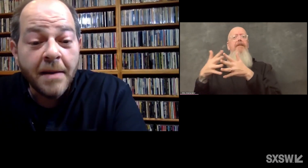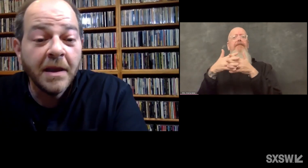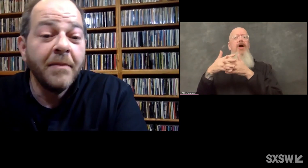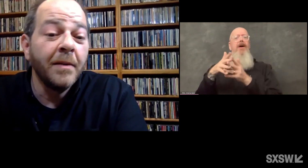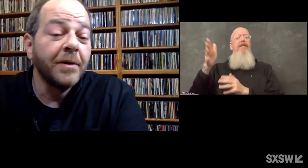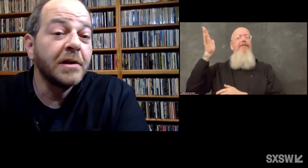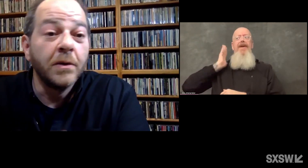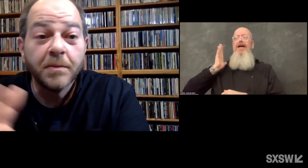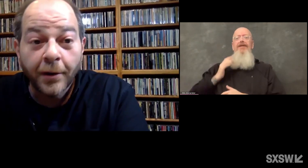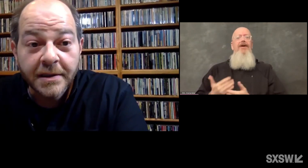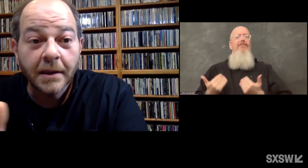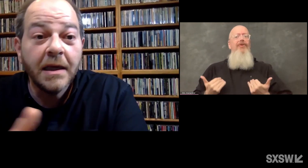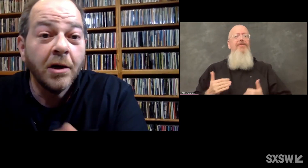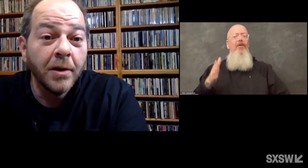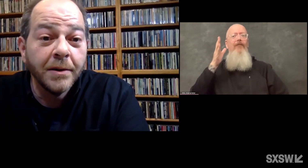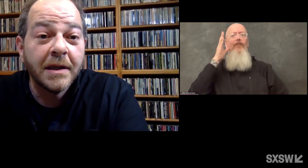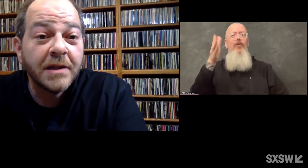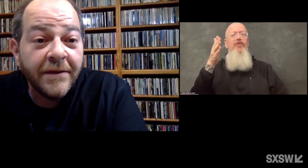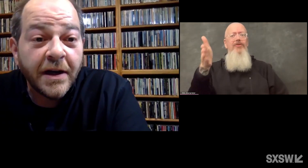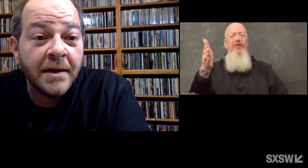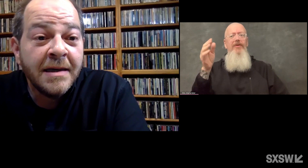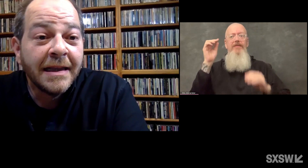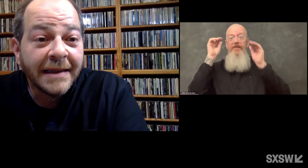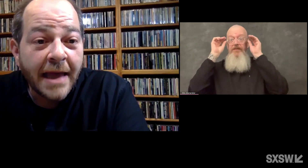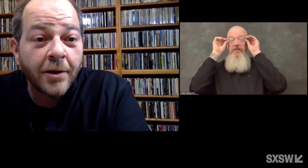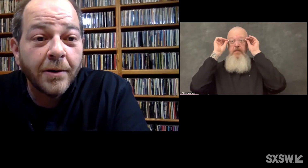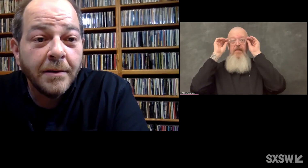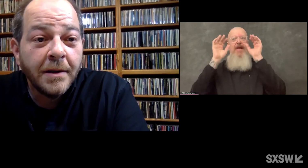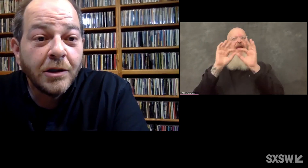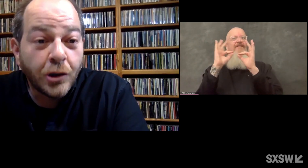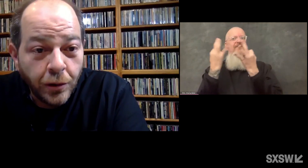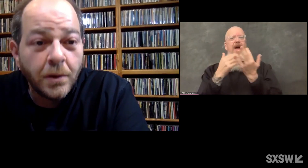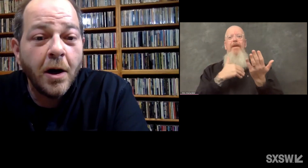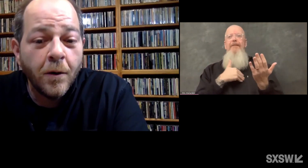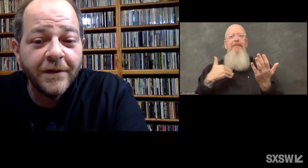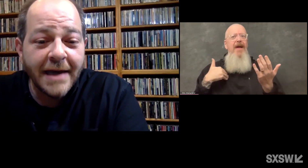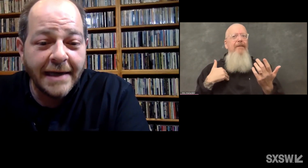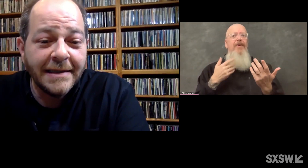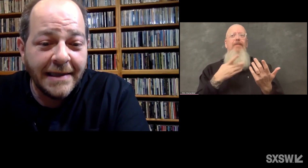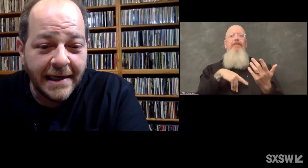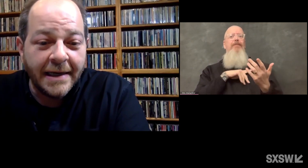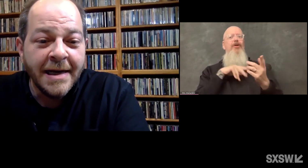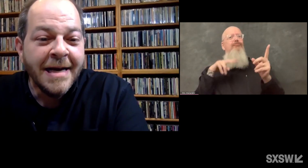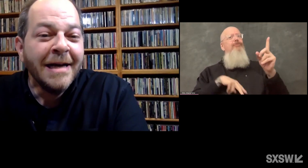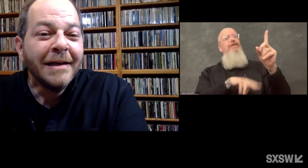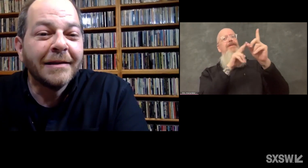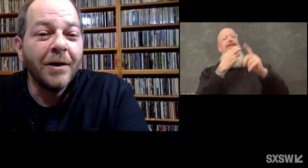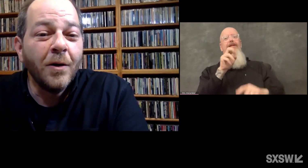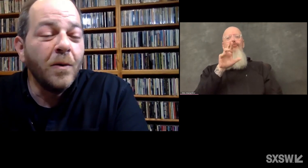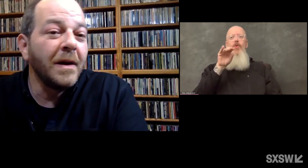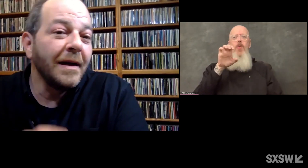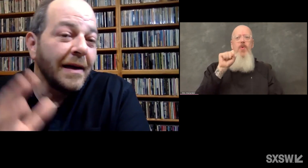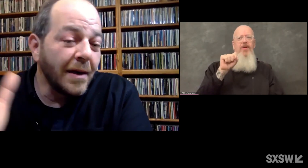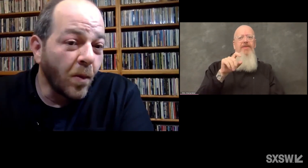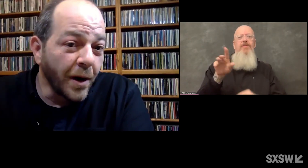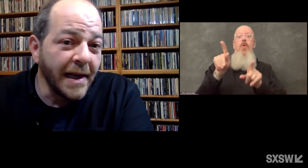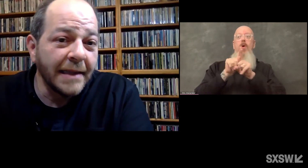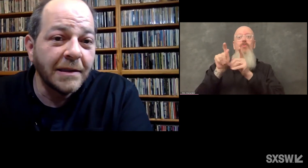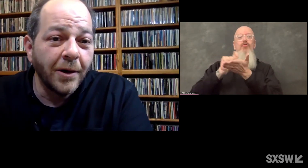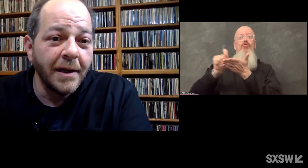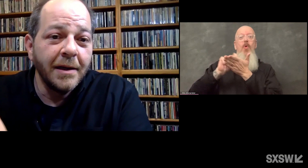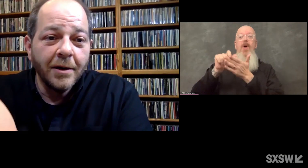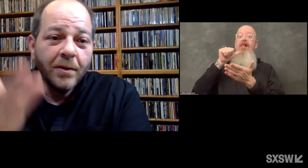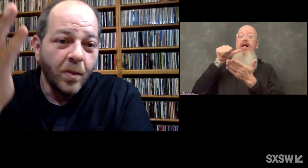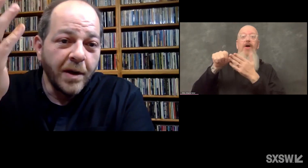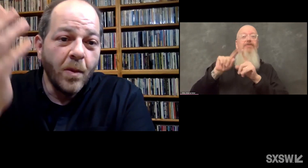closest family members, to his personal heroes. There's even a letter to COVID-19. So, we're